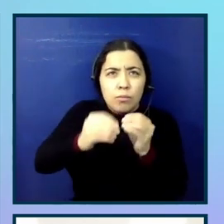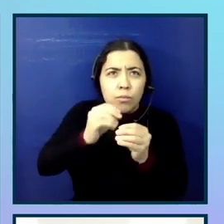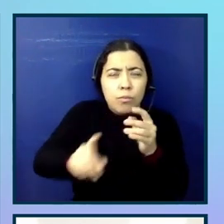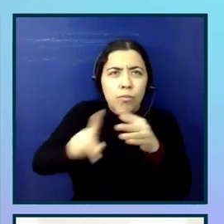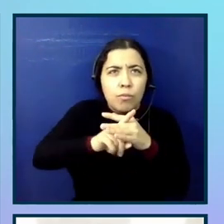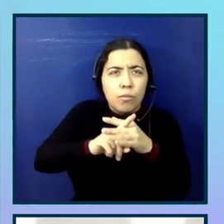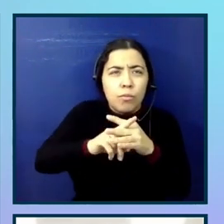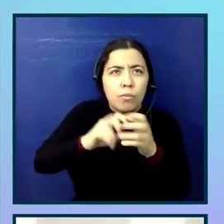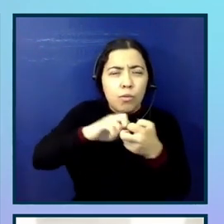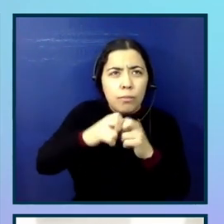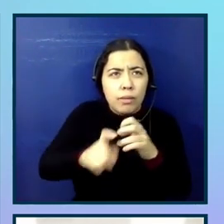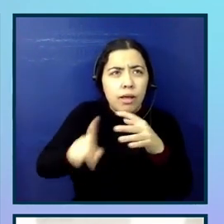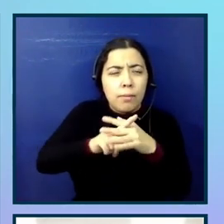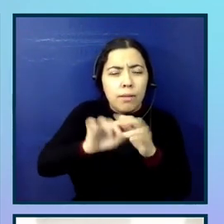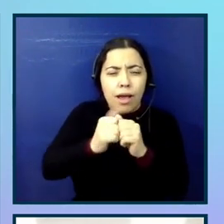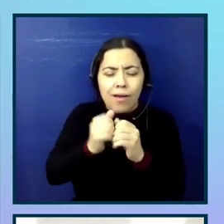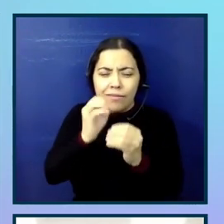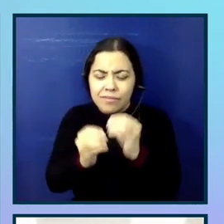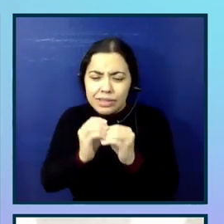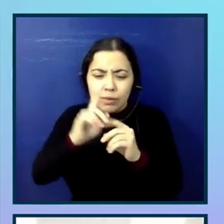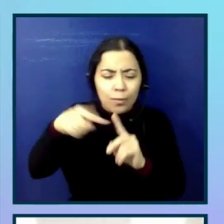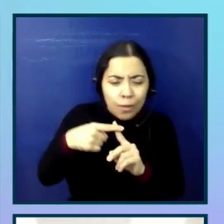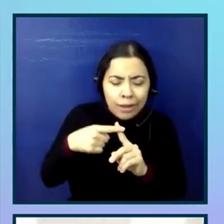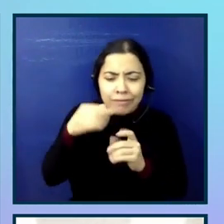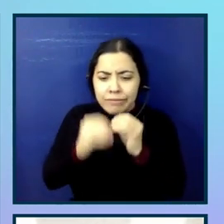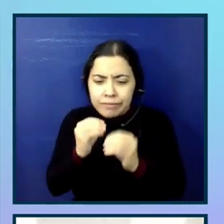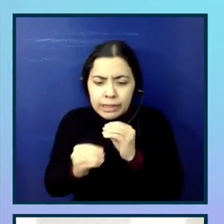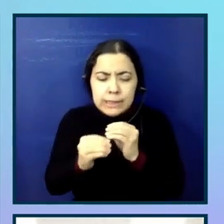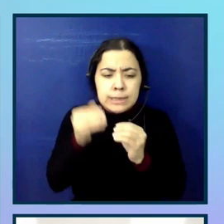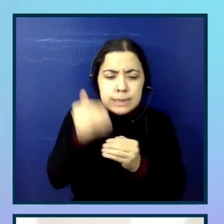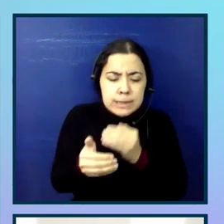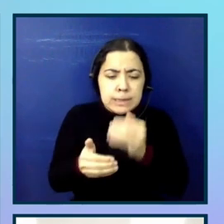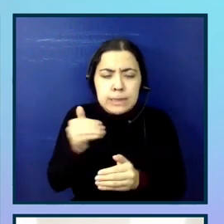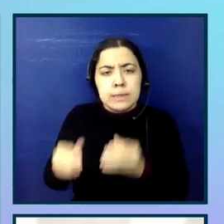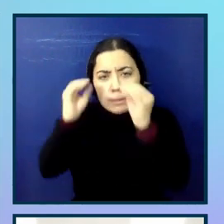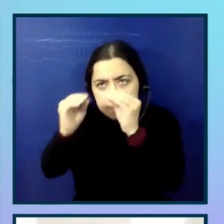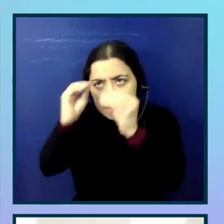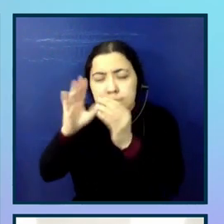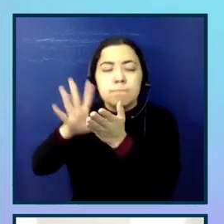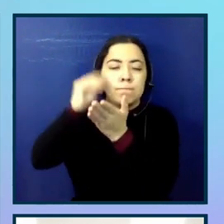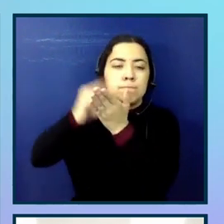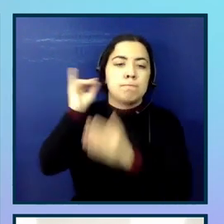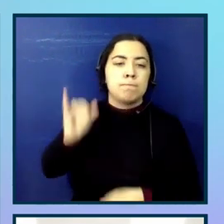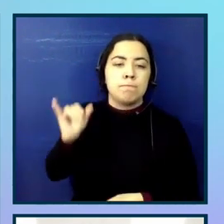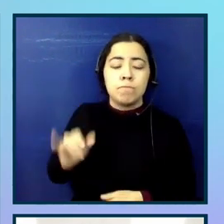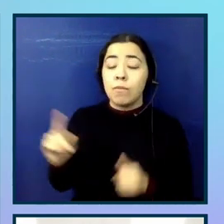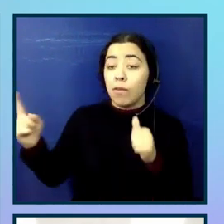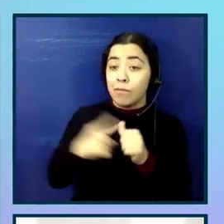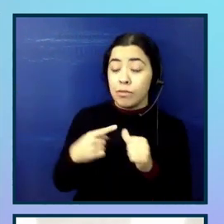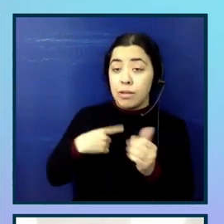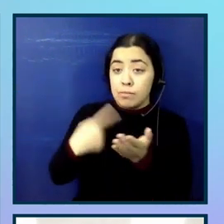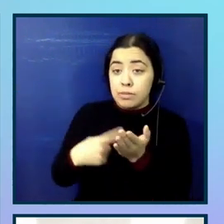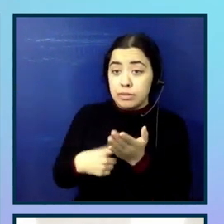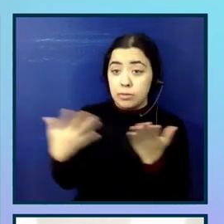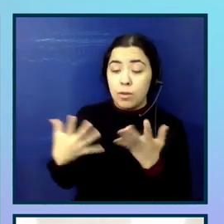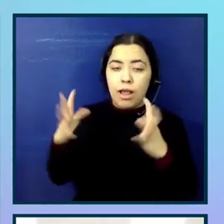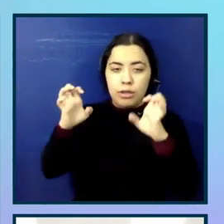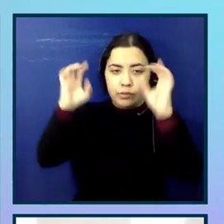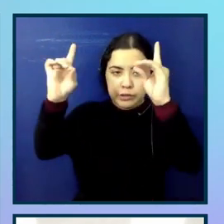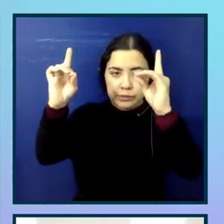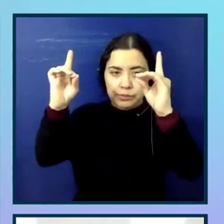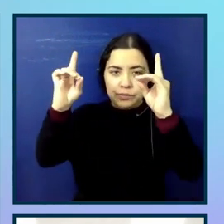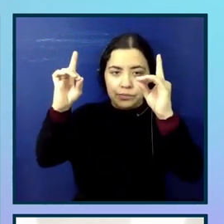So I'm kind of going to talk about this backwards in a sense. So I'm going to talk about what we did for education first, because as you remember from the